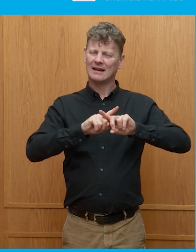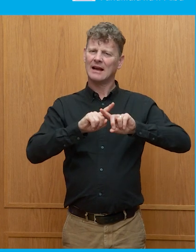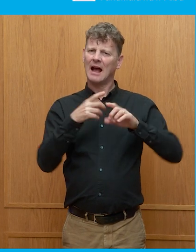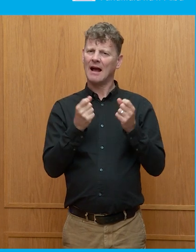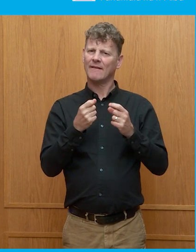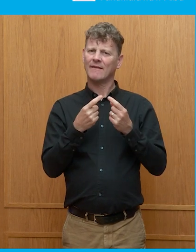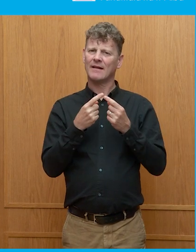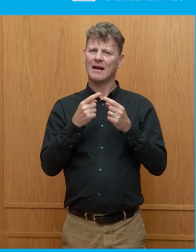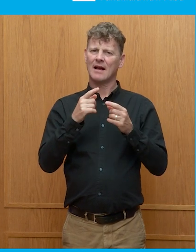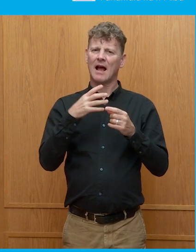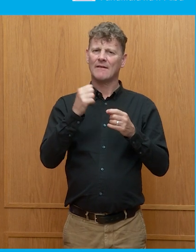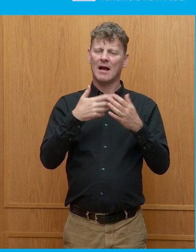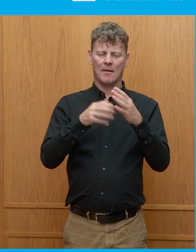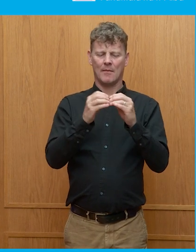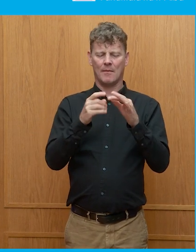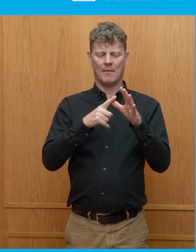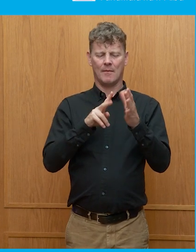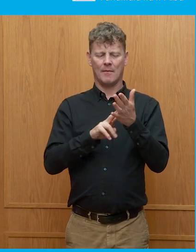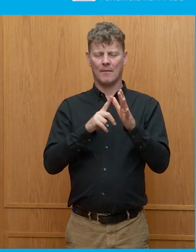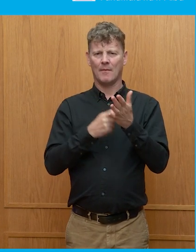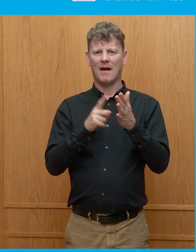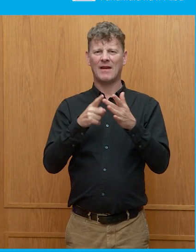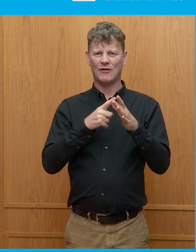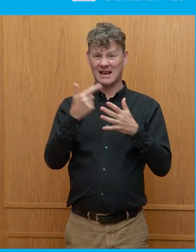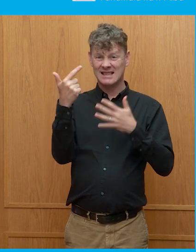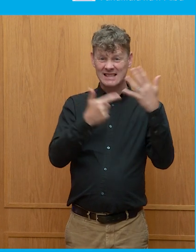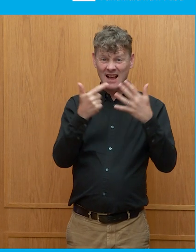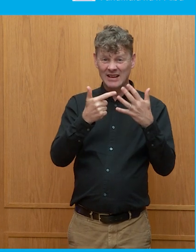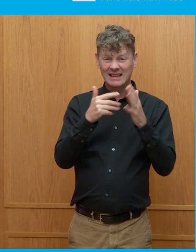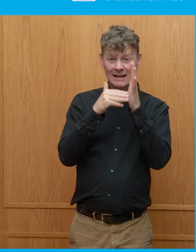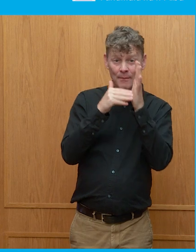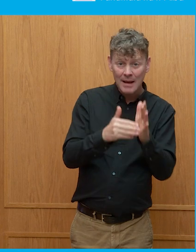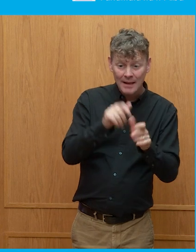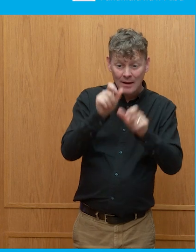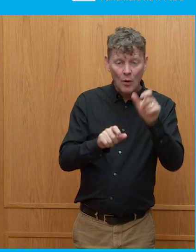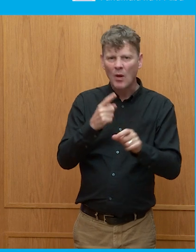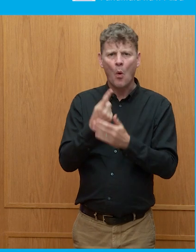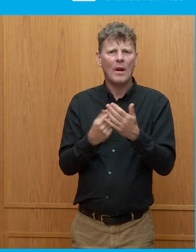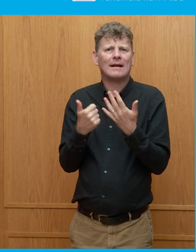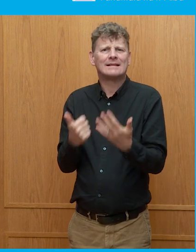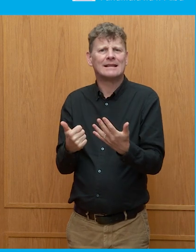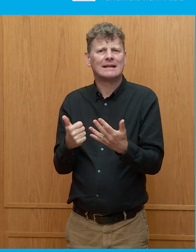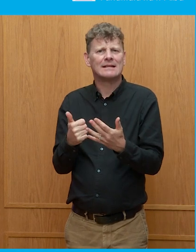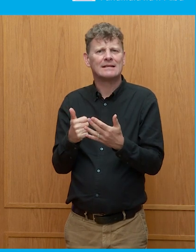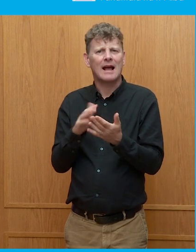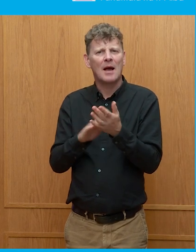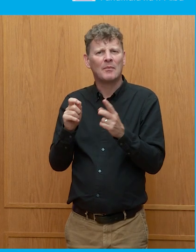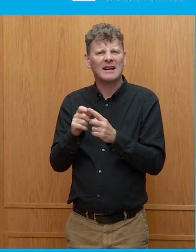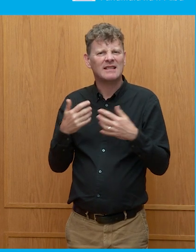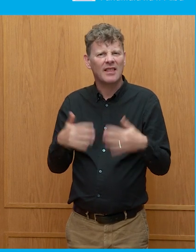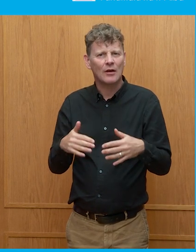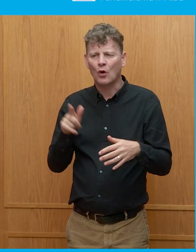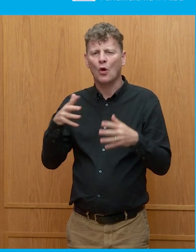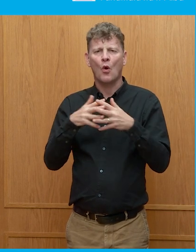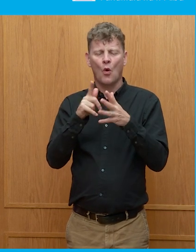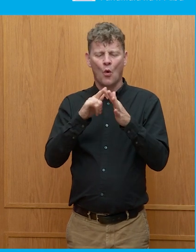Bavaria, which has a 17 million population, but it still only has six seats. And you've got – is it Westphalia